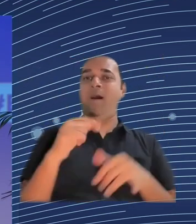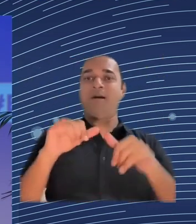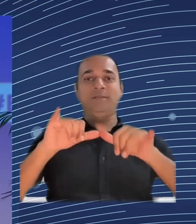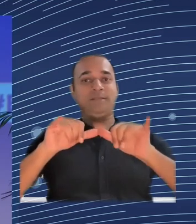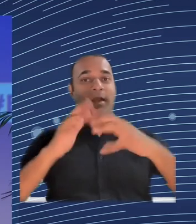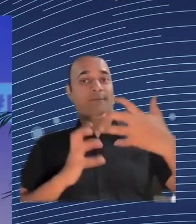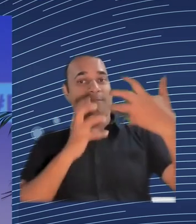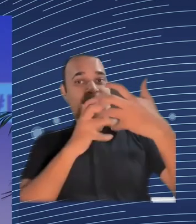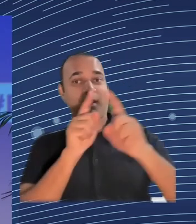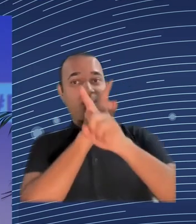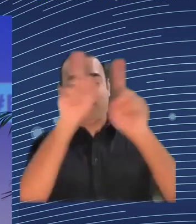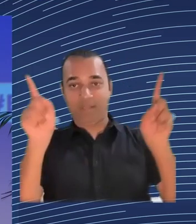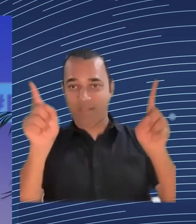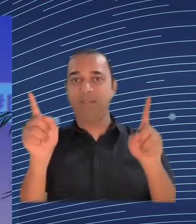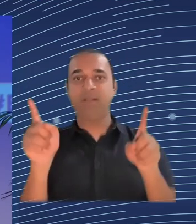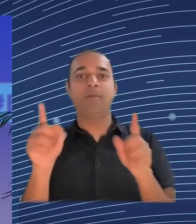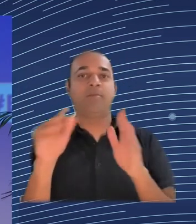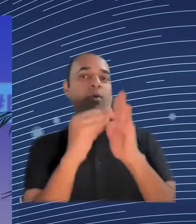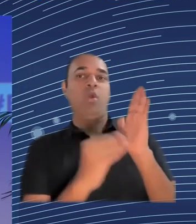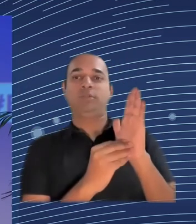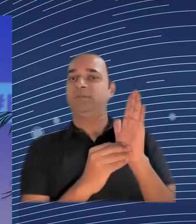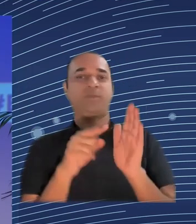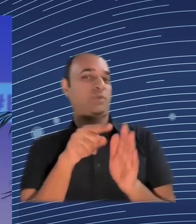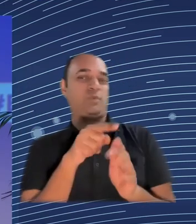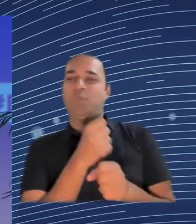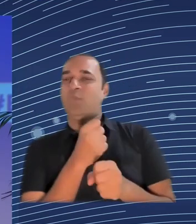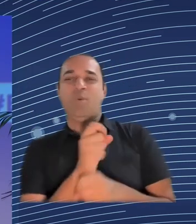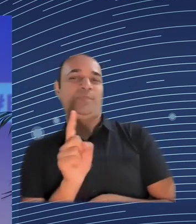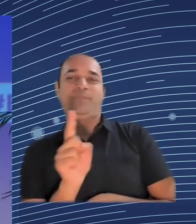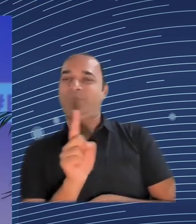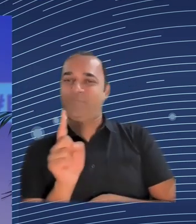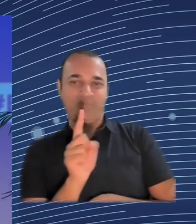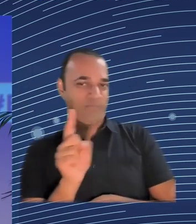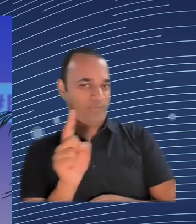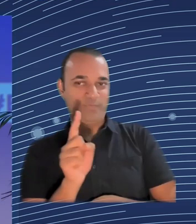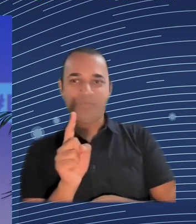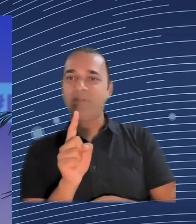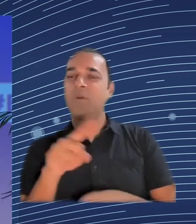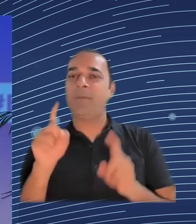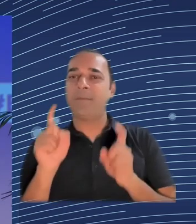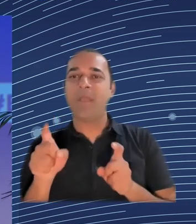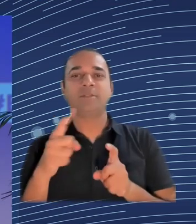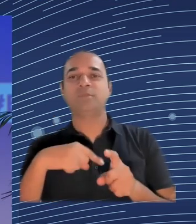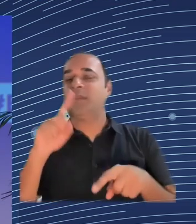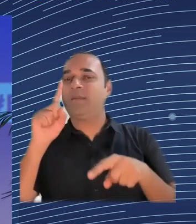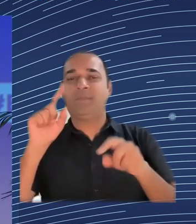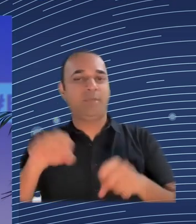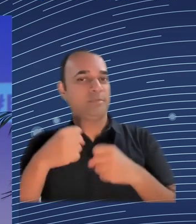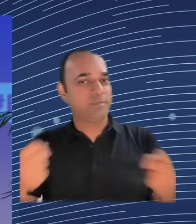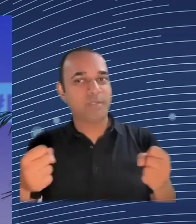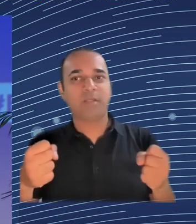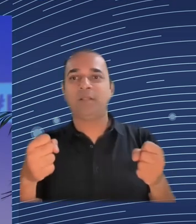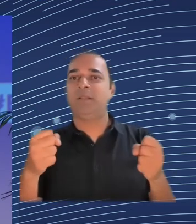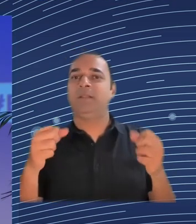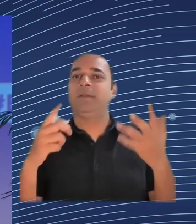depending on the challenges that those places are facing, you're going to need to tailor those policies to the specific